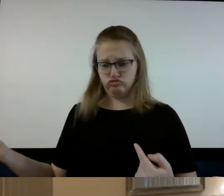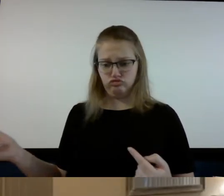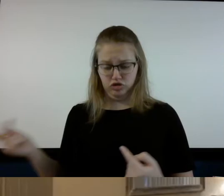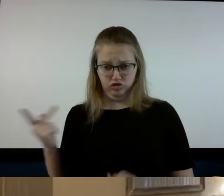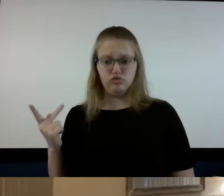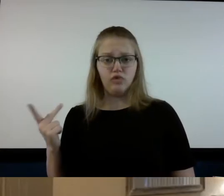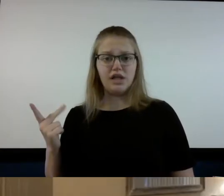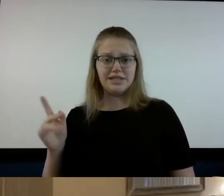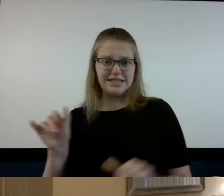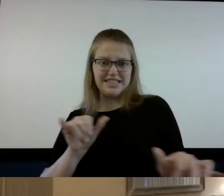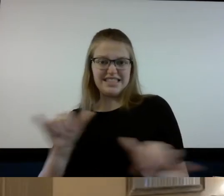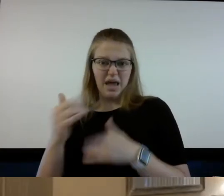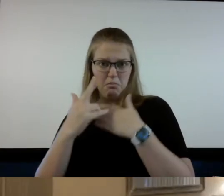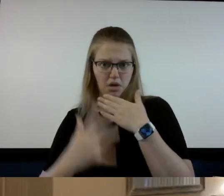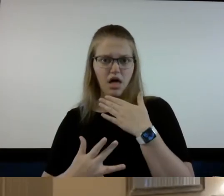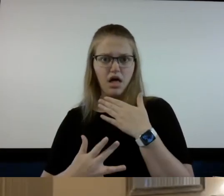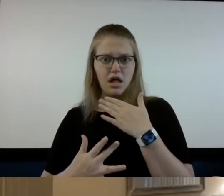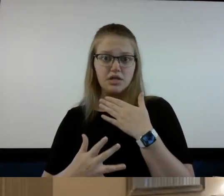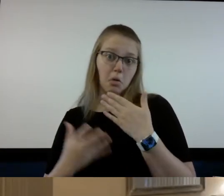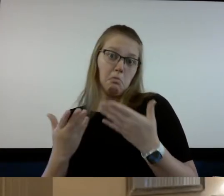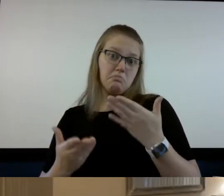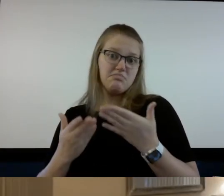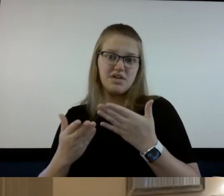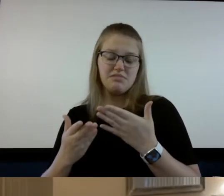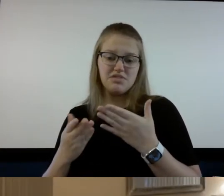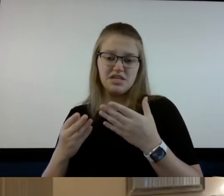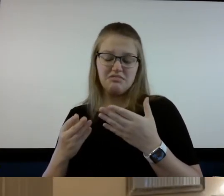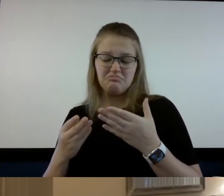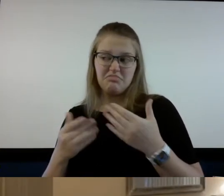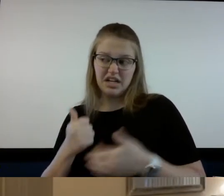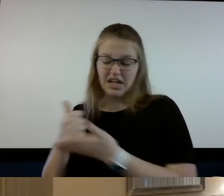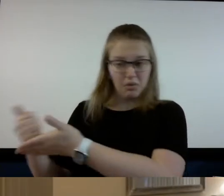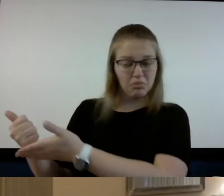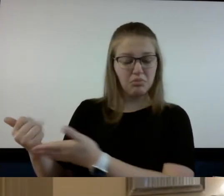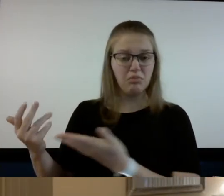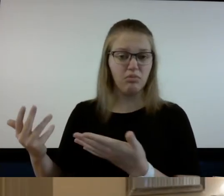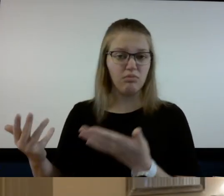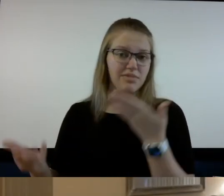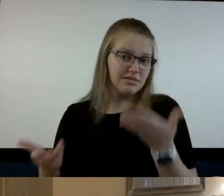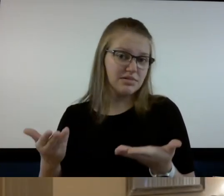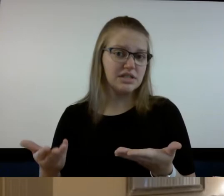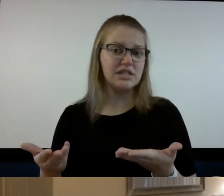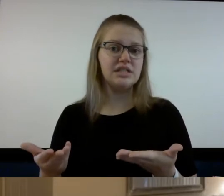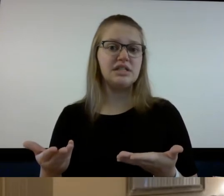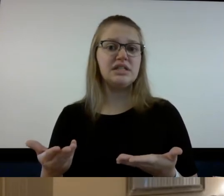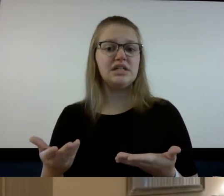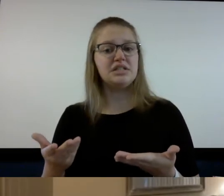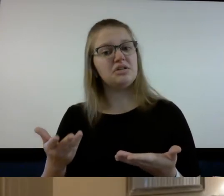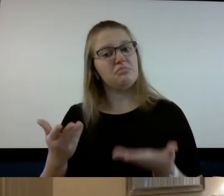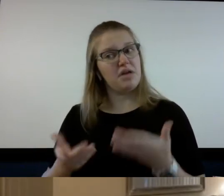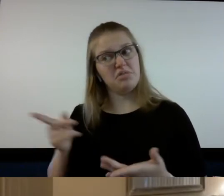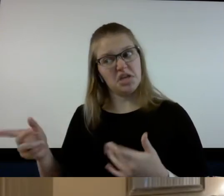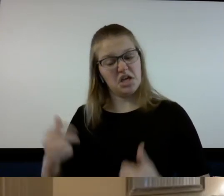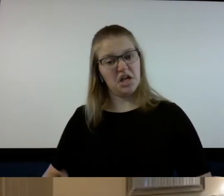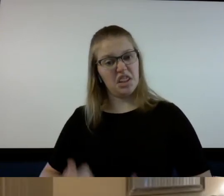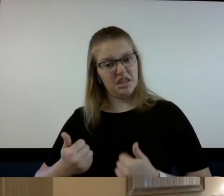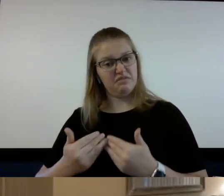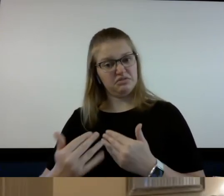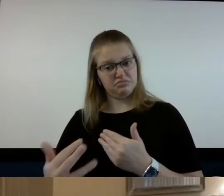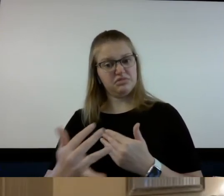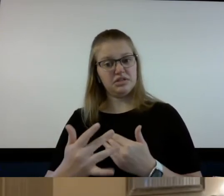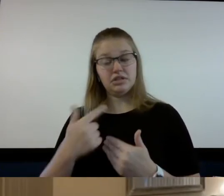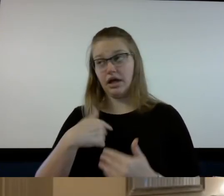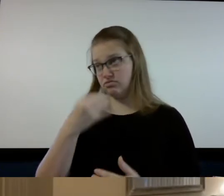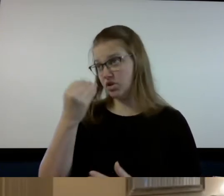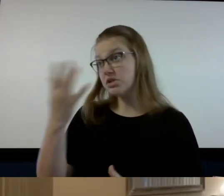uh put it in his body and uh so that he could possibly live I did tell